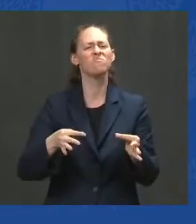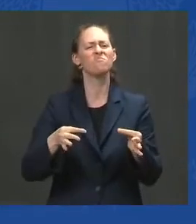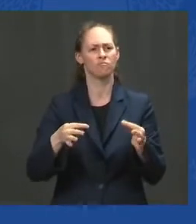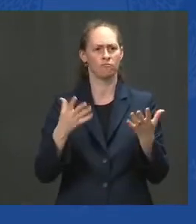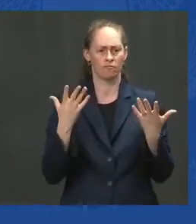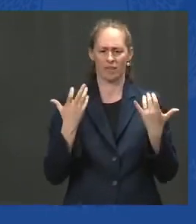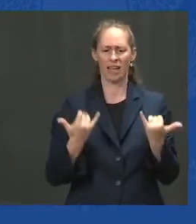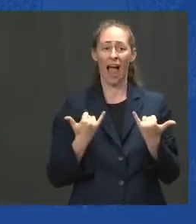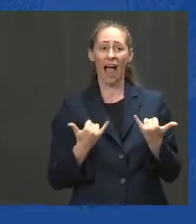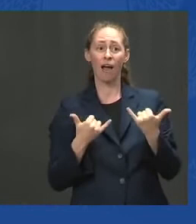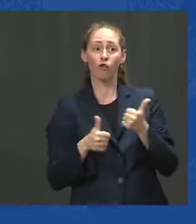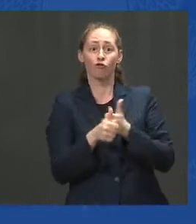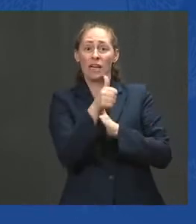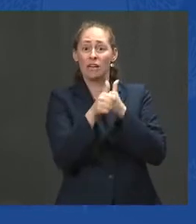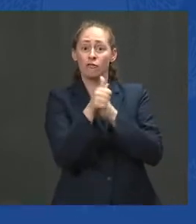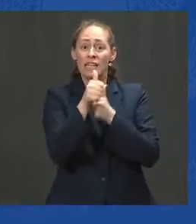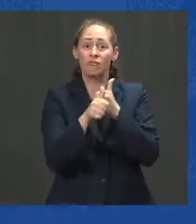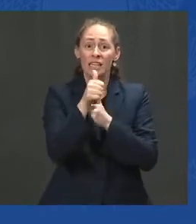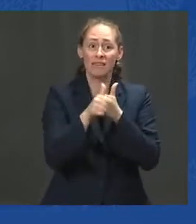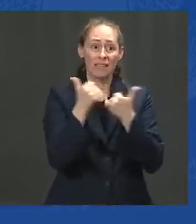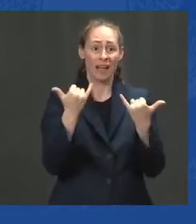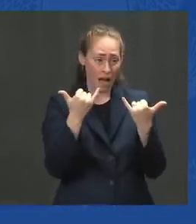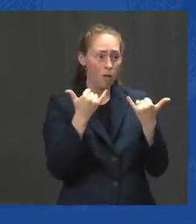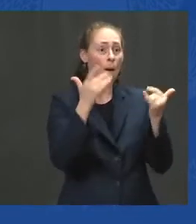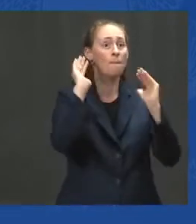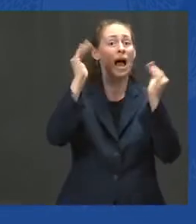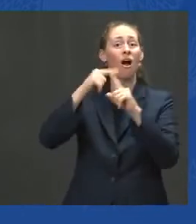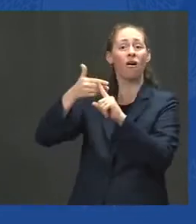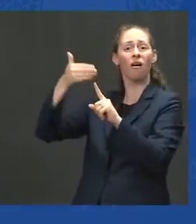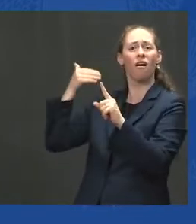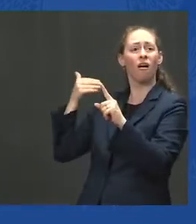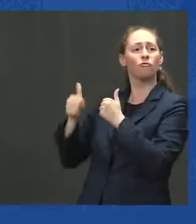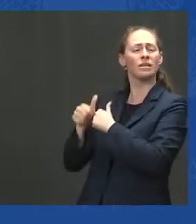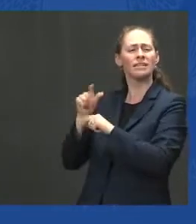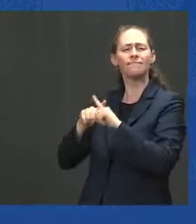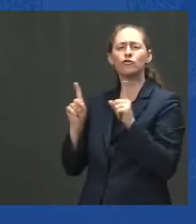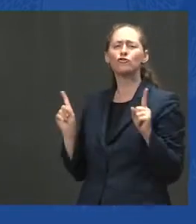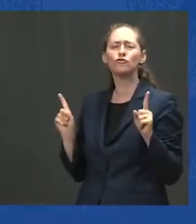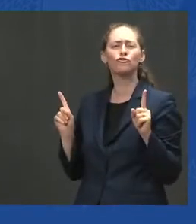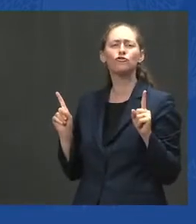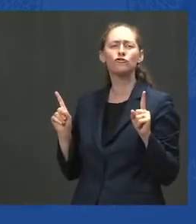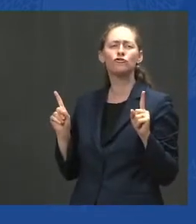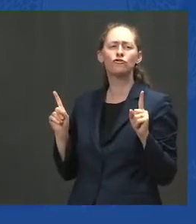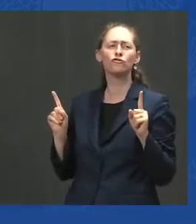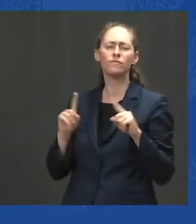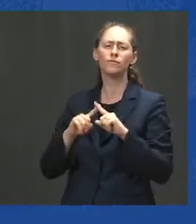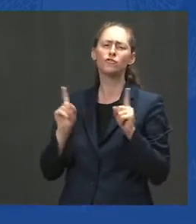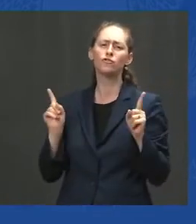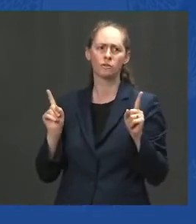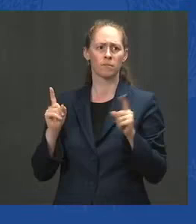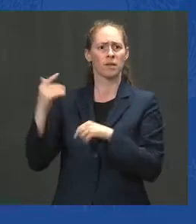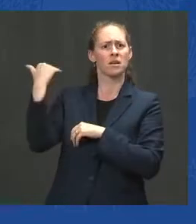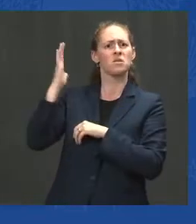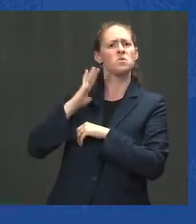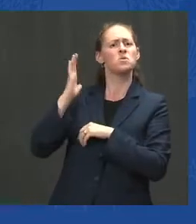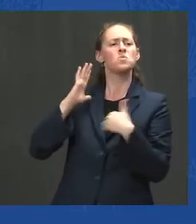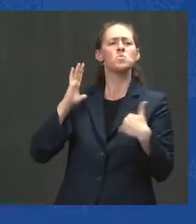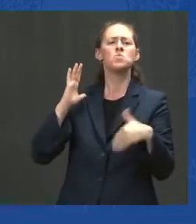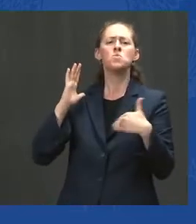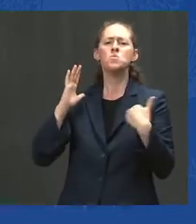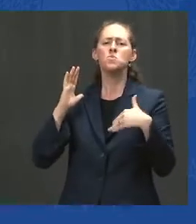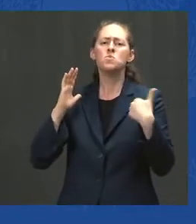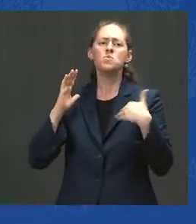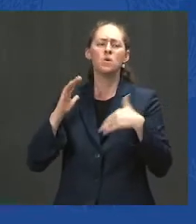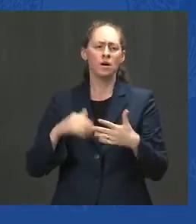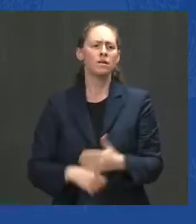the terrorist threat has metastasized well beyond Afghanistan, al-Shabaab in Somalia, al Qaeda in the